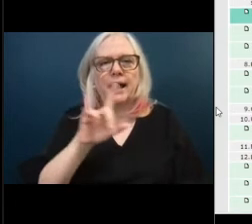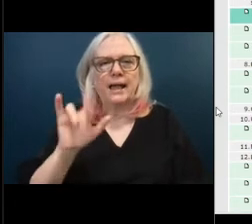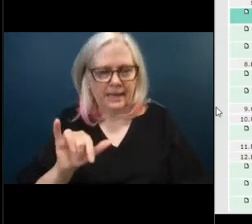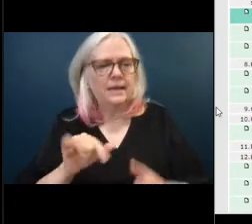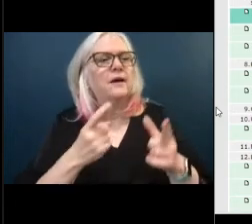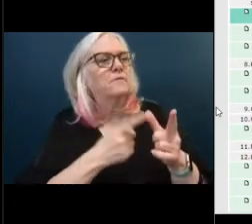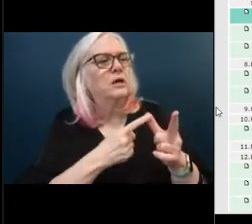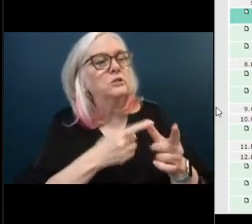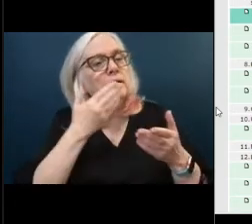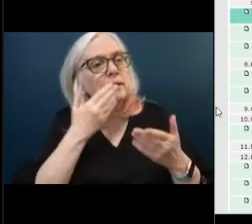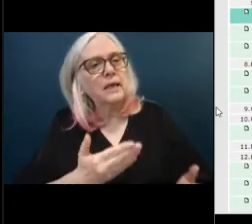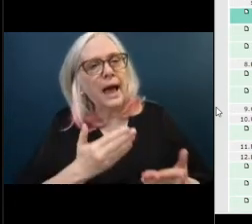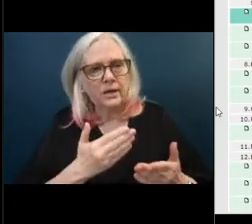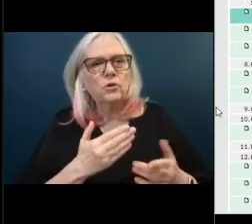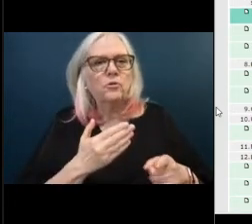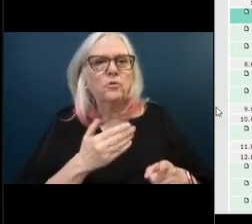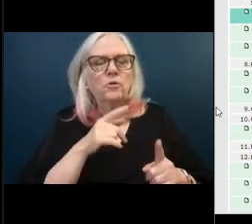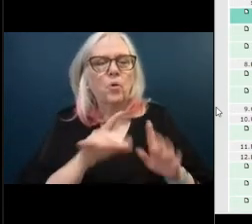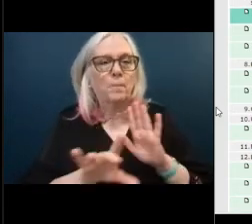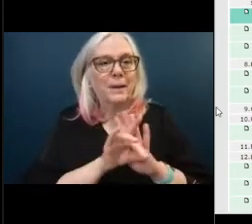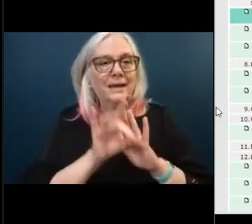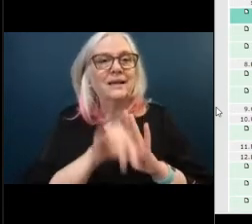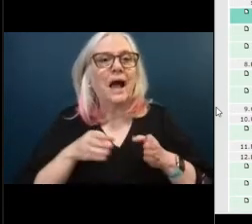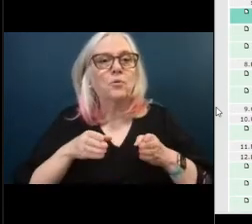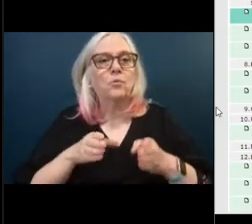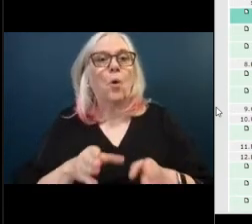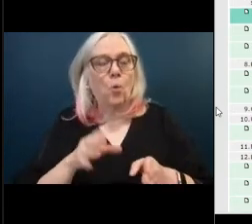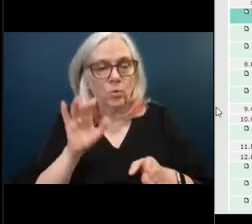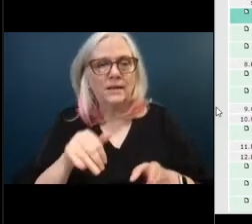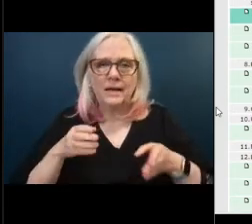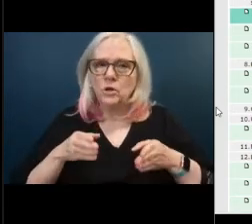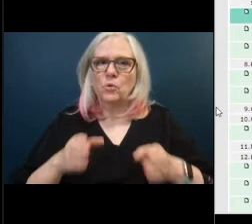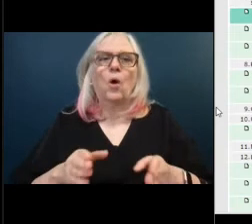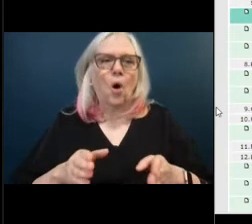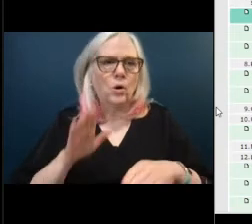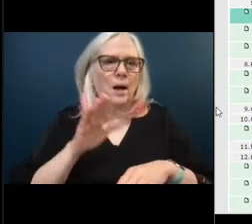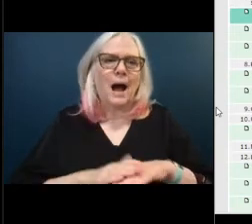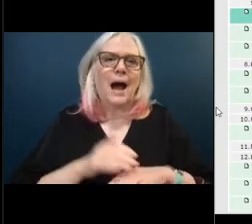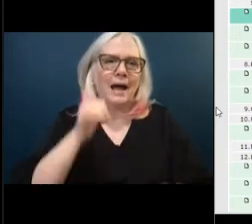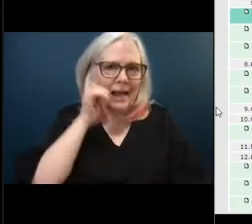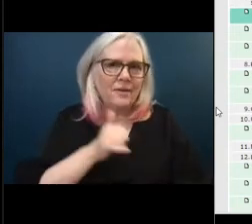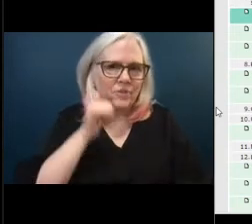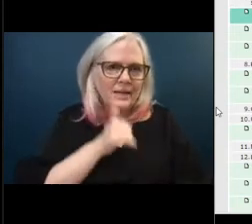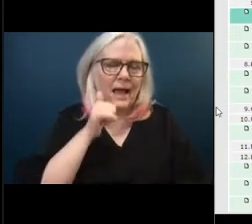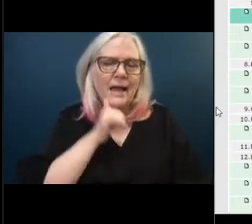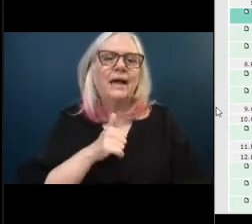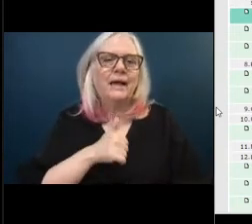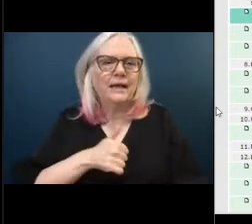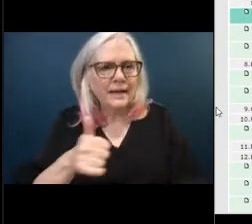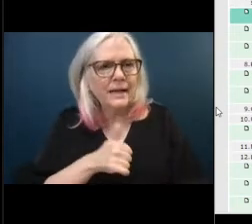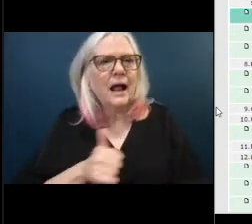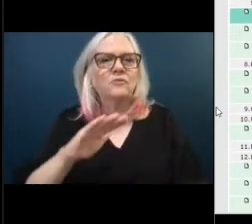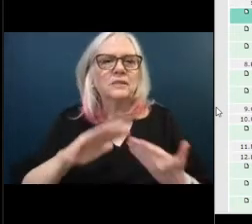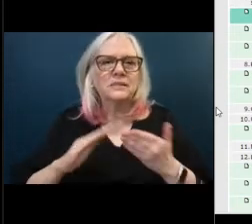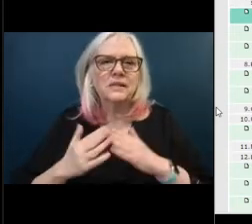picking this road because it's a road that i travel on every day um coming in and out of the city and it's